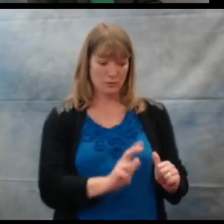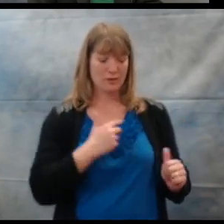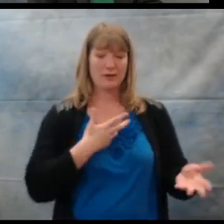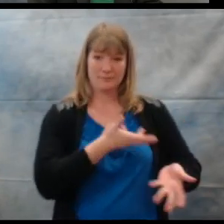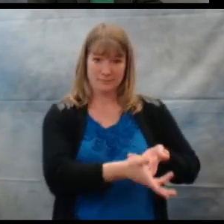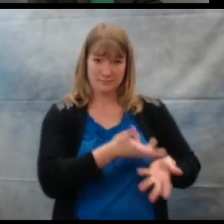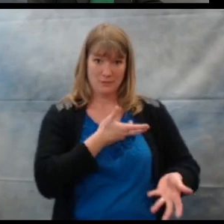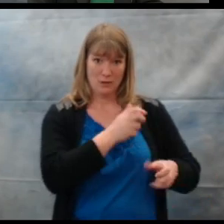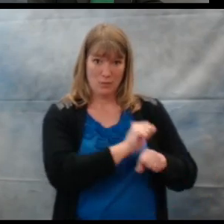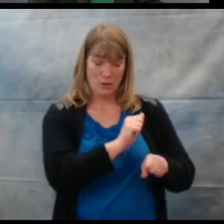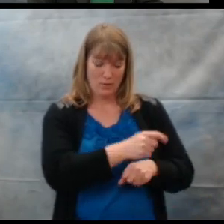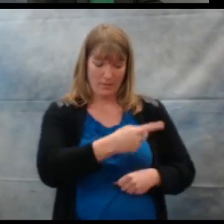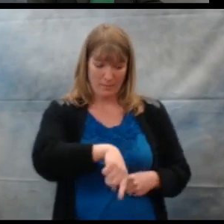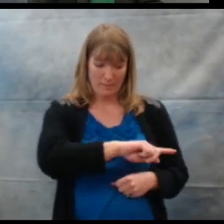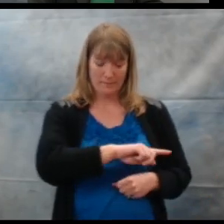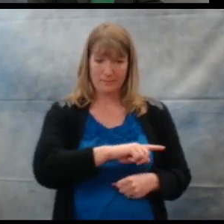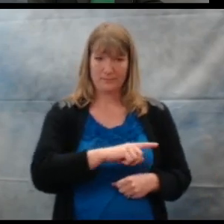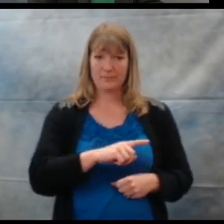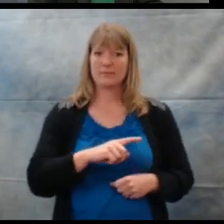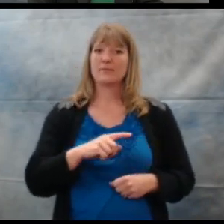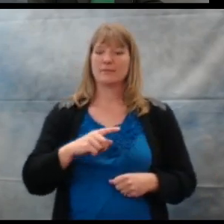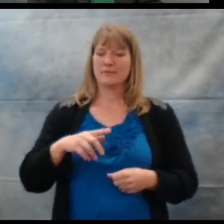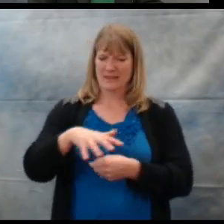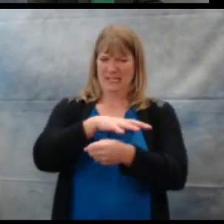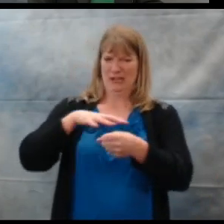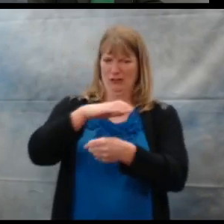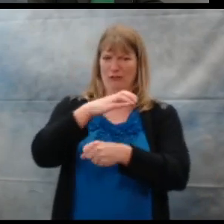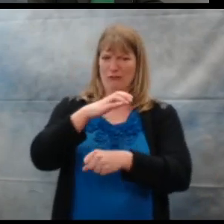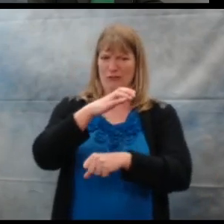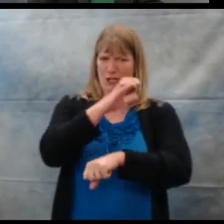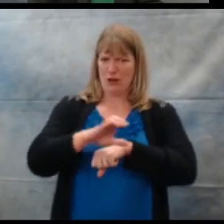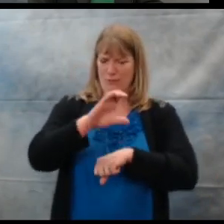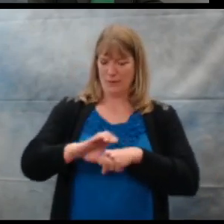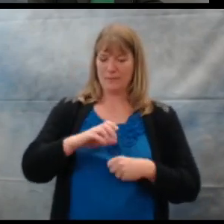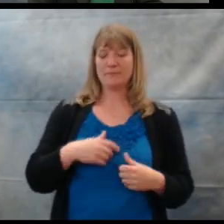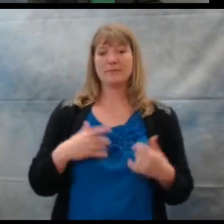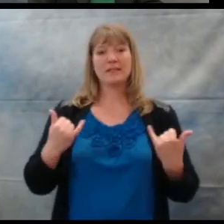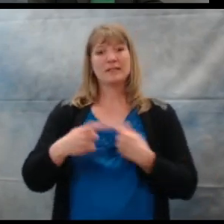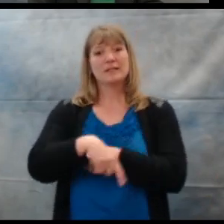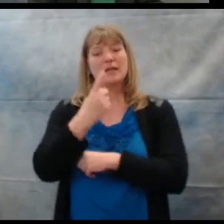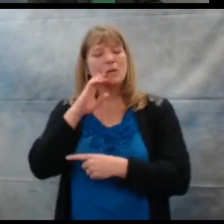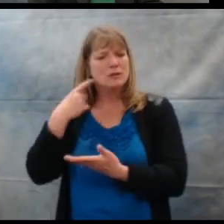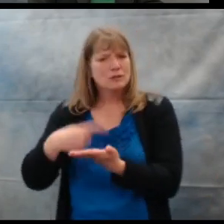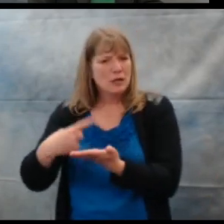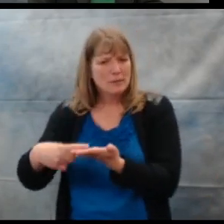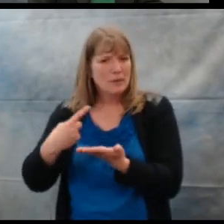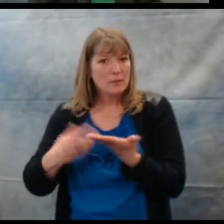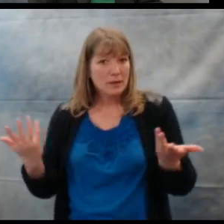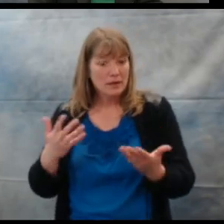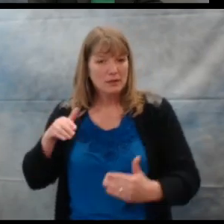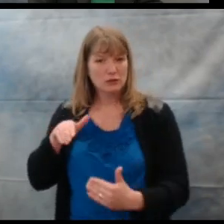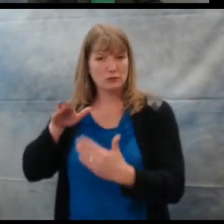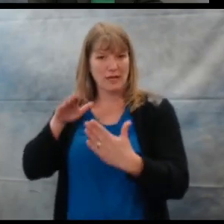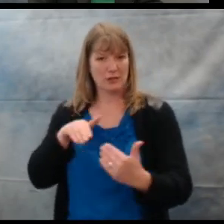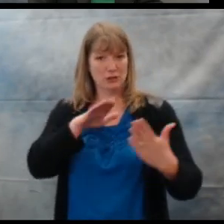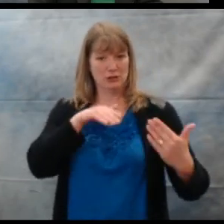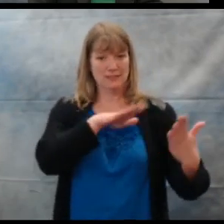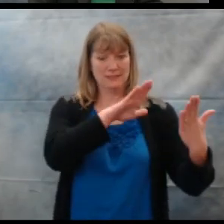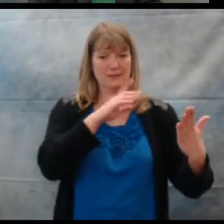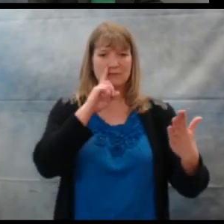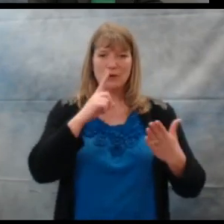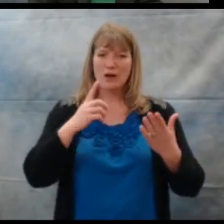ages birth through three, in this part of Colorado. Today I'm going to talk about strategies